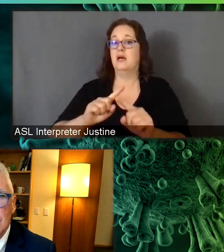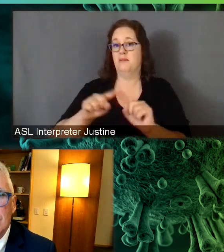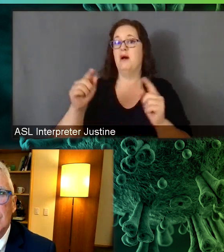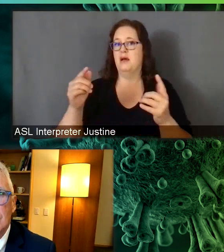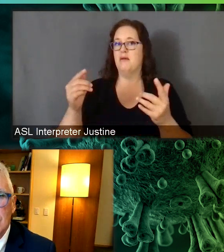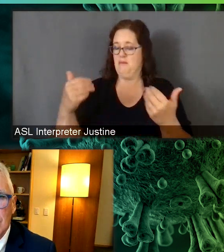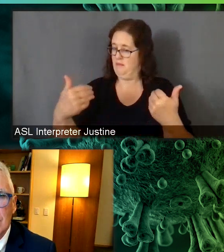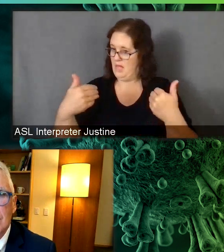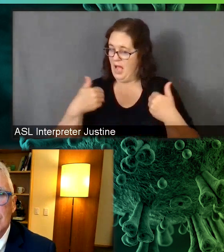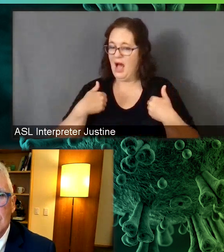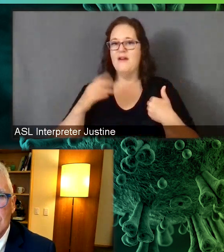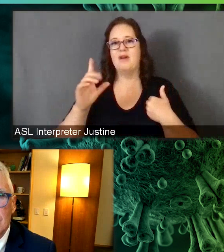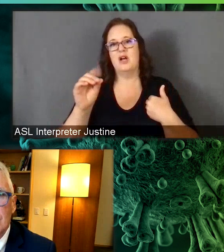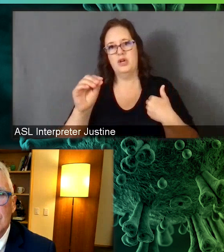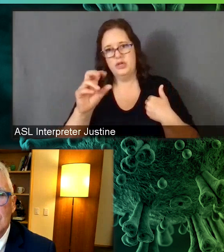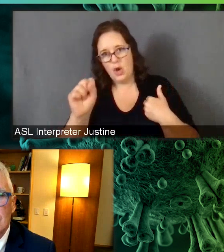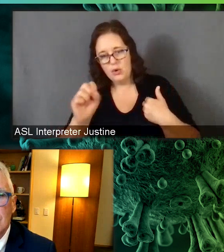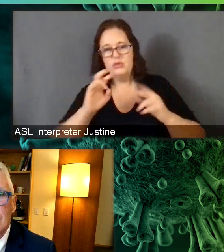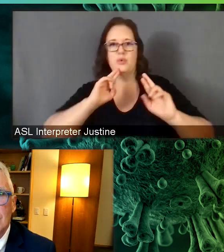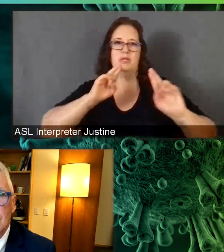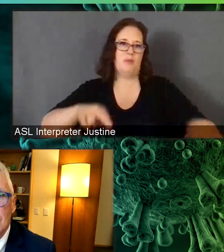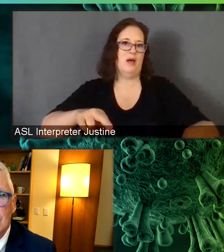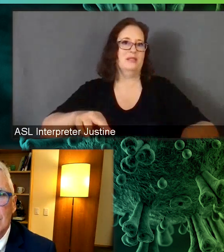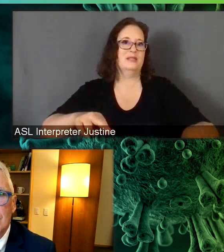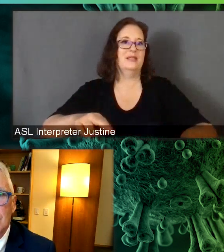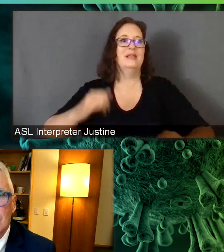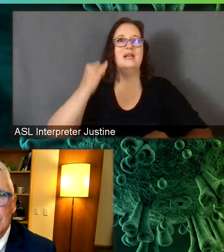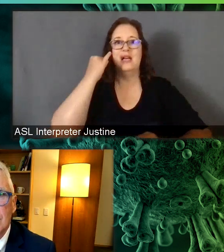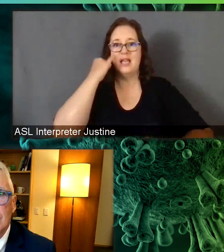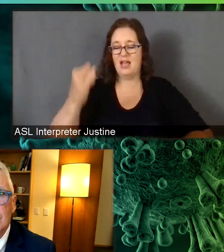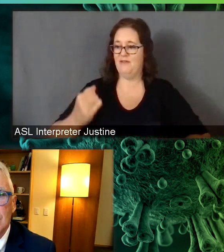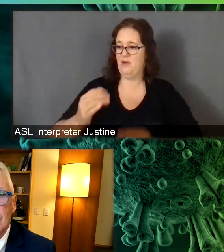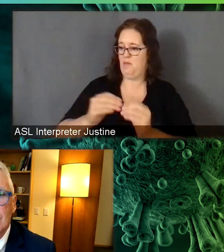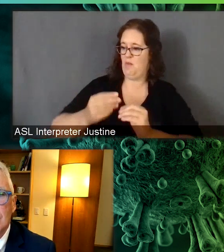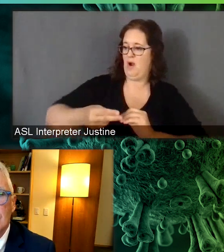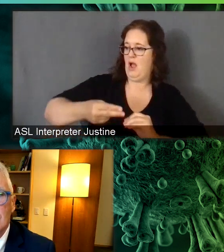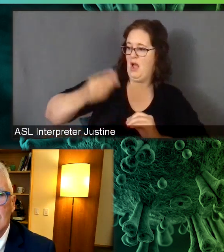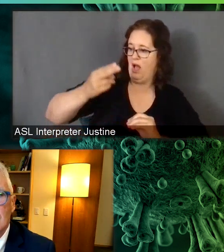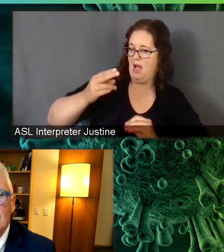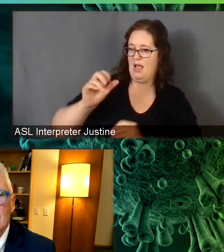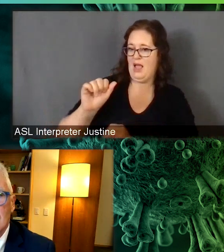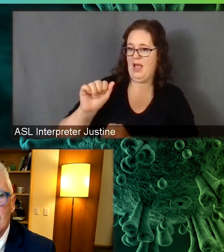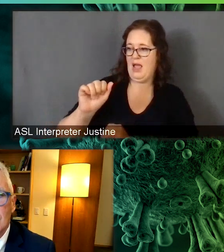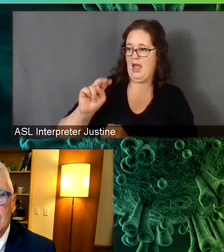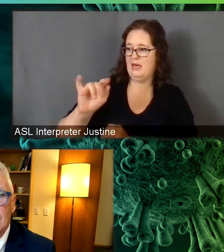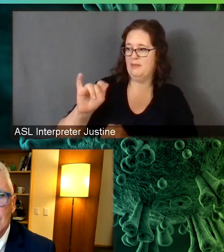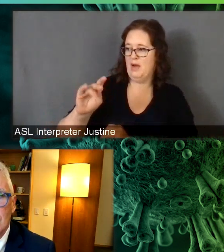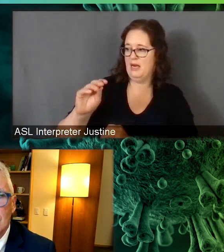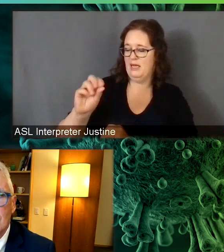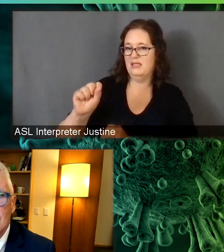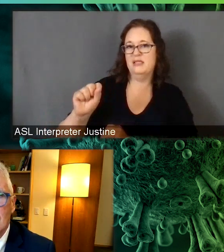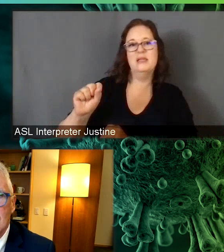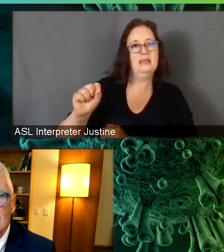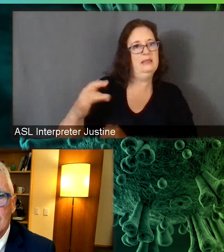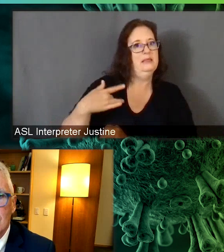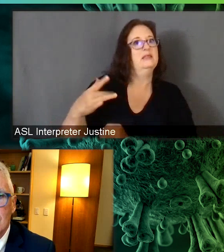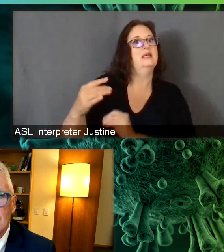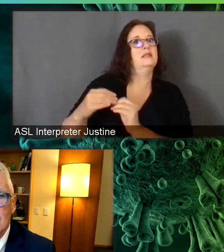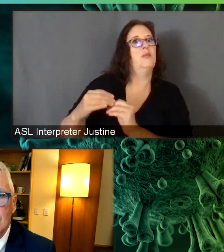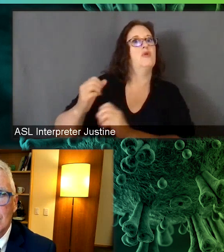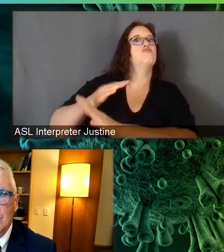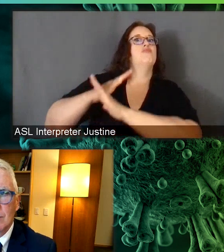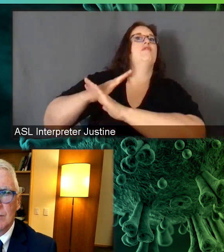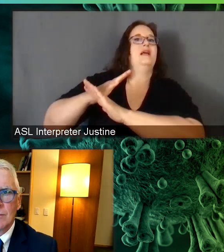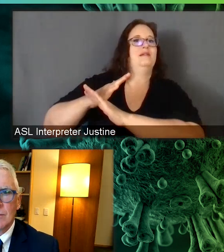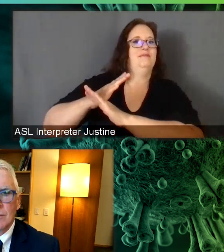response relationship. So the higher antibody level that you get is more likely to, uh, prevent infections. Uh, so what this study will